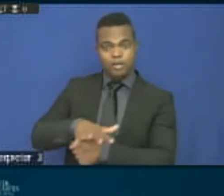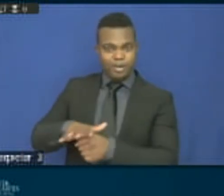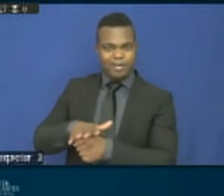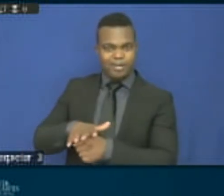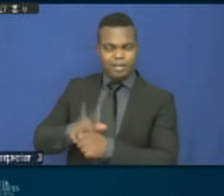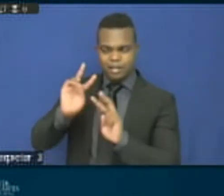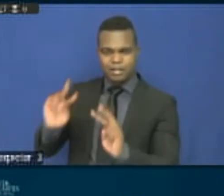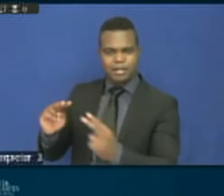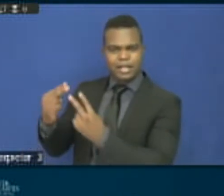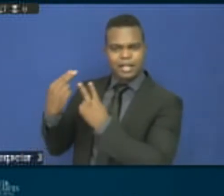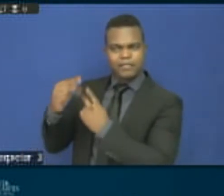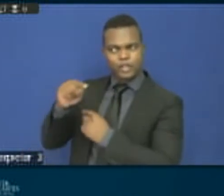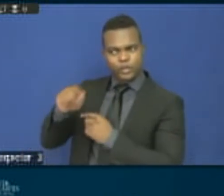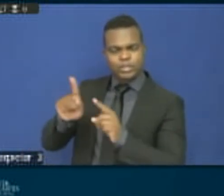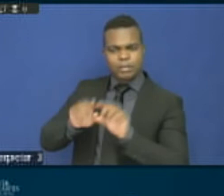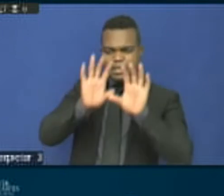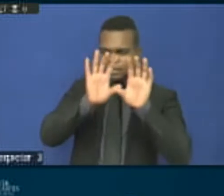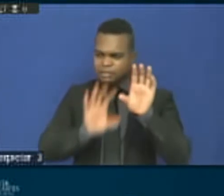You have the floor, five minutes.